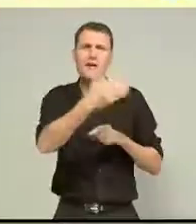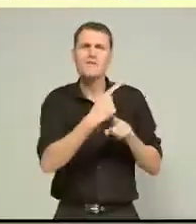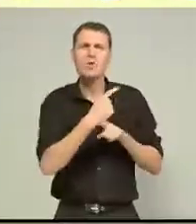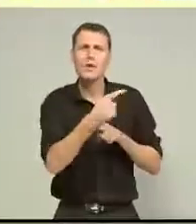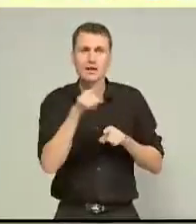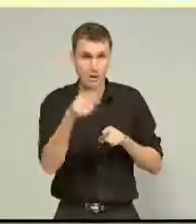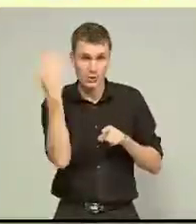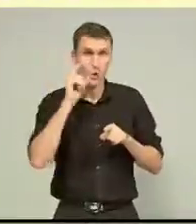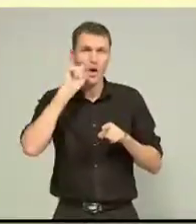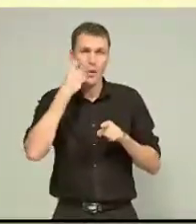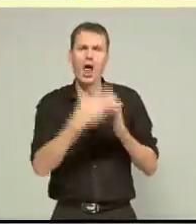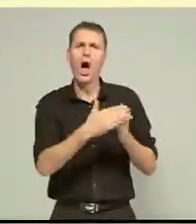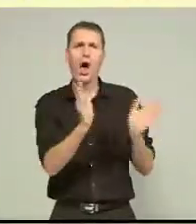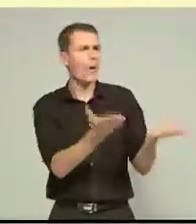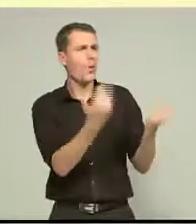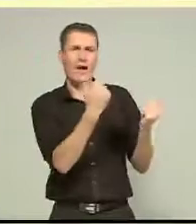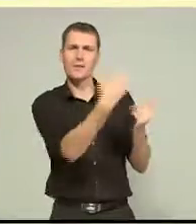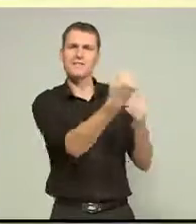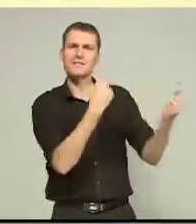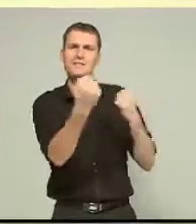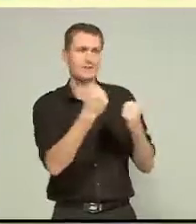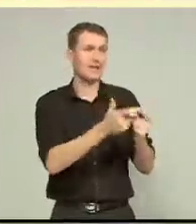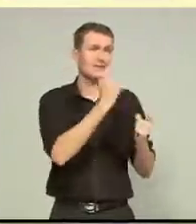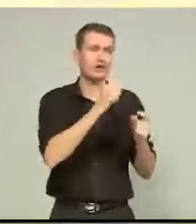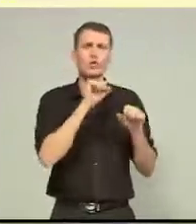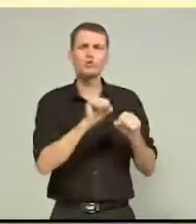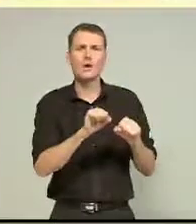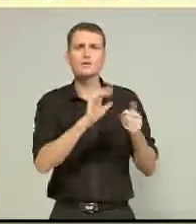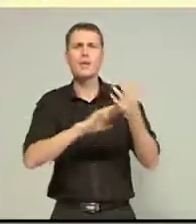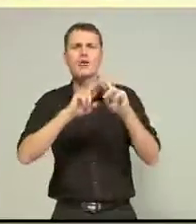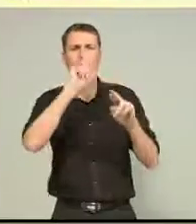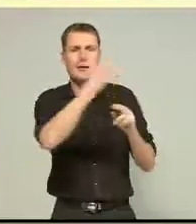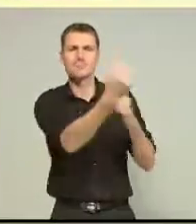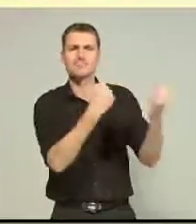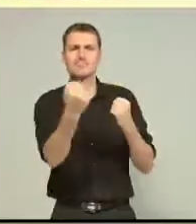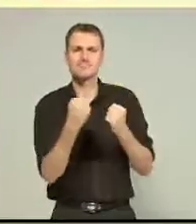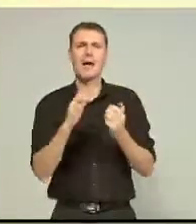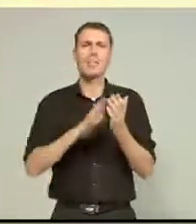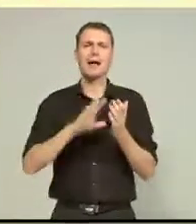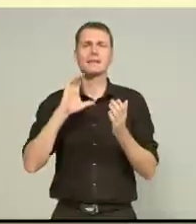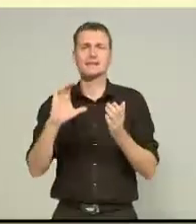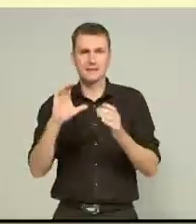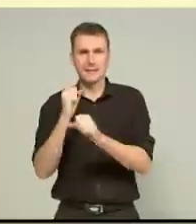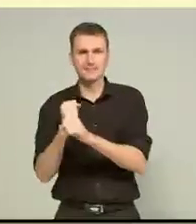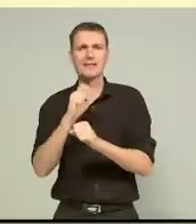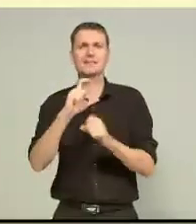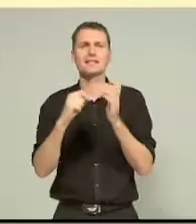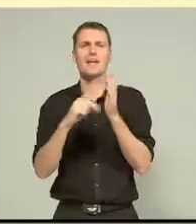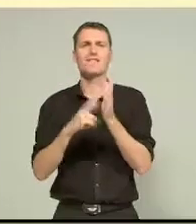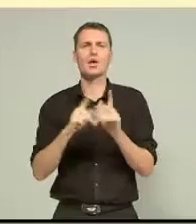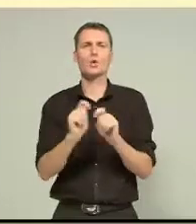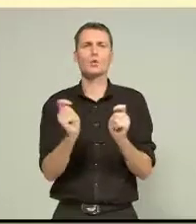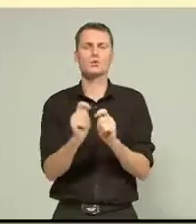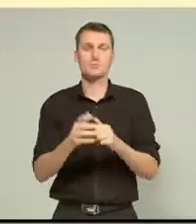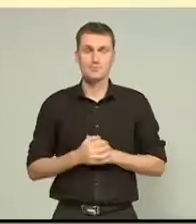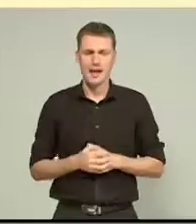environment for students, teachers and parents around the region. Marcus Gibbs, CTV News. The Cantabrian is a